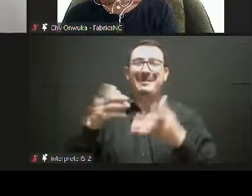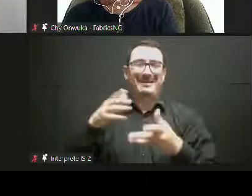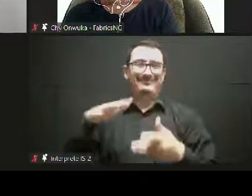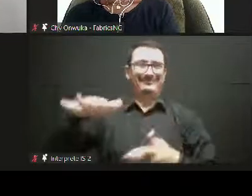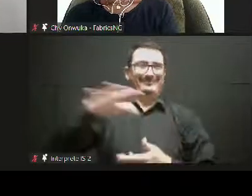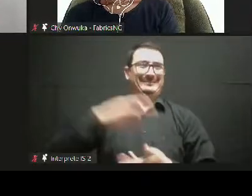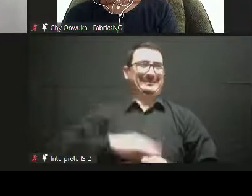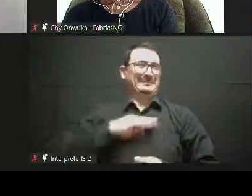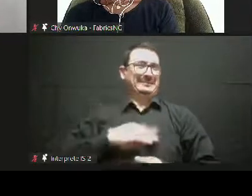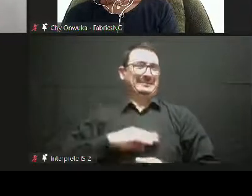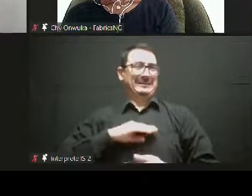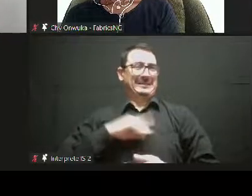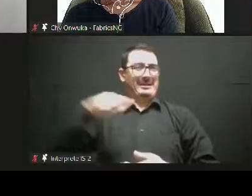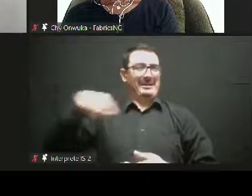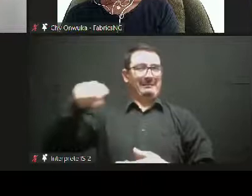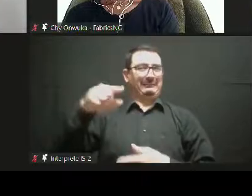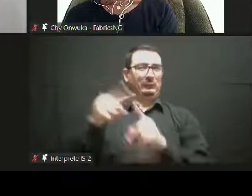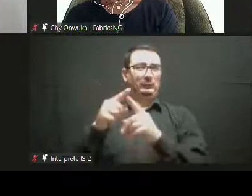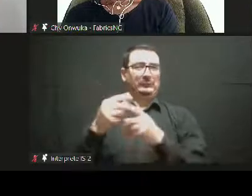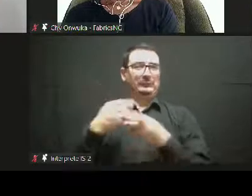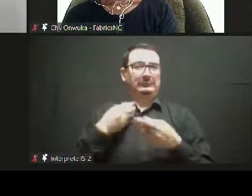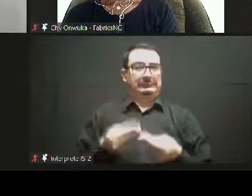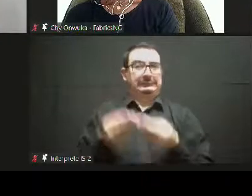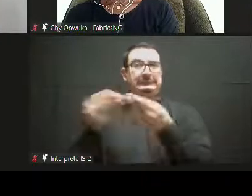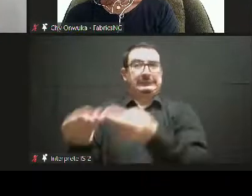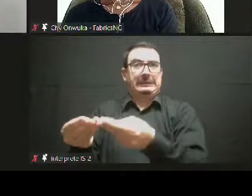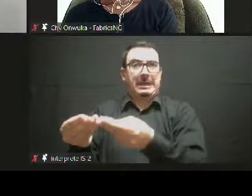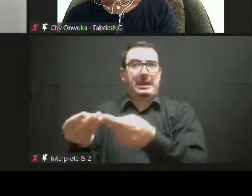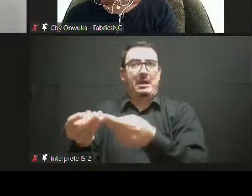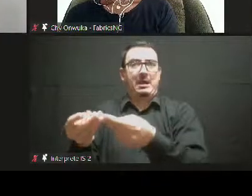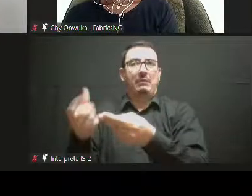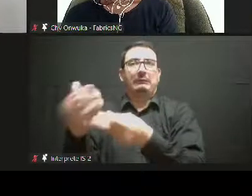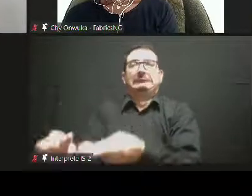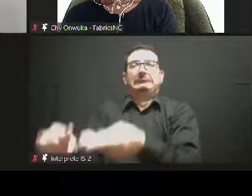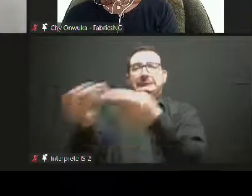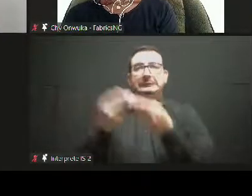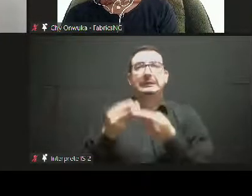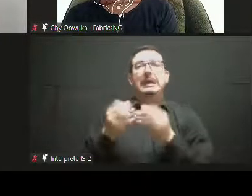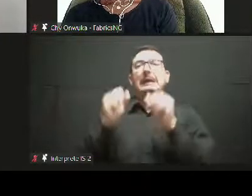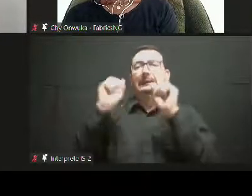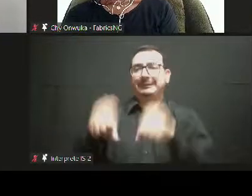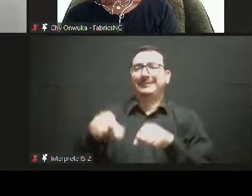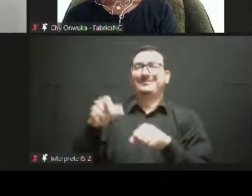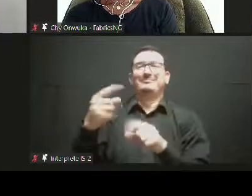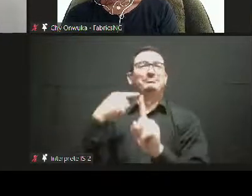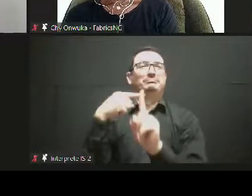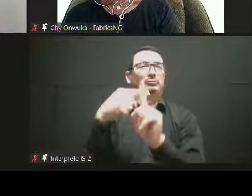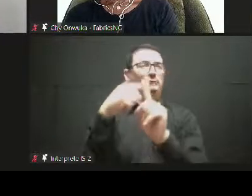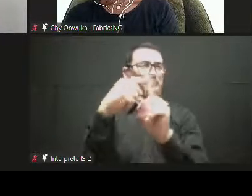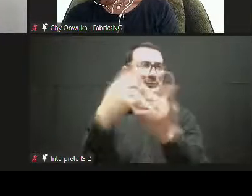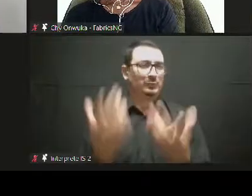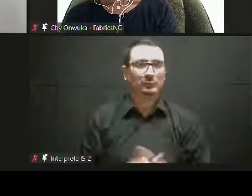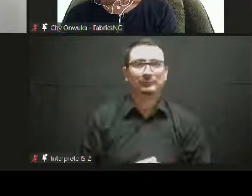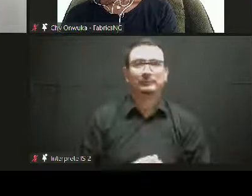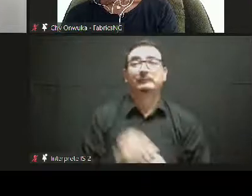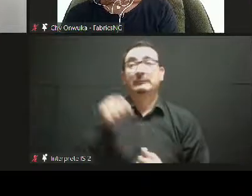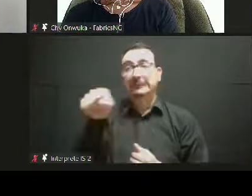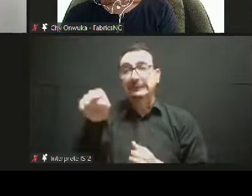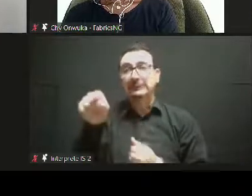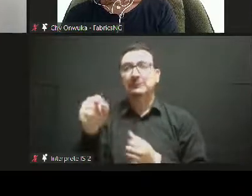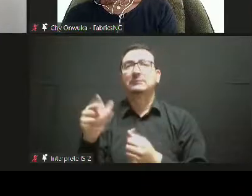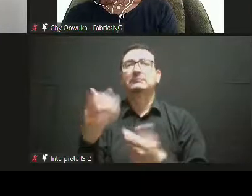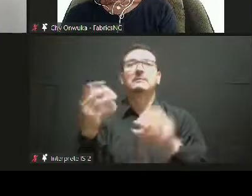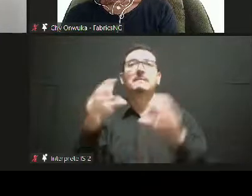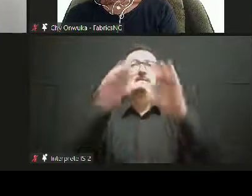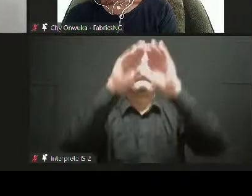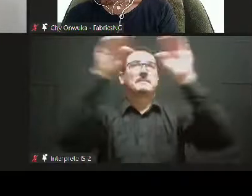and helping the creation of platforms like this Creatives Unite, which is working very well because it gives the opportunity